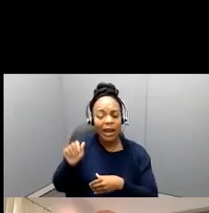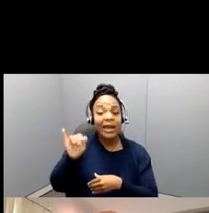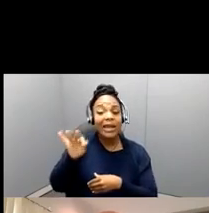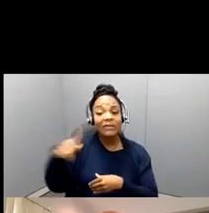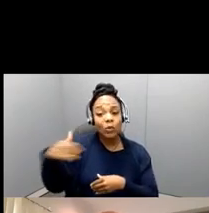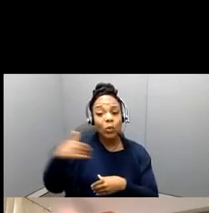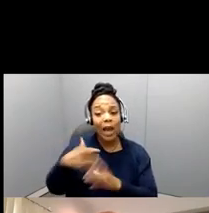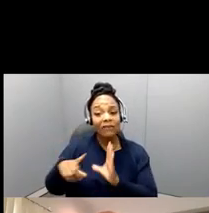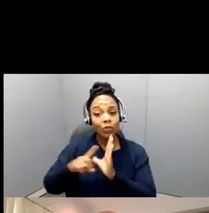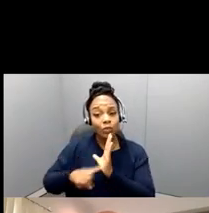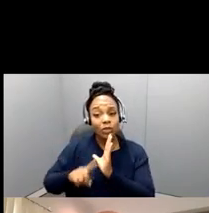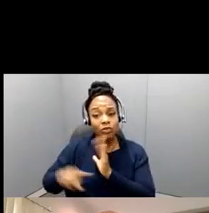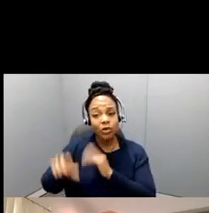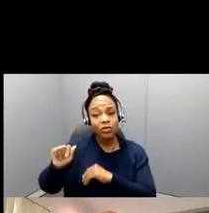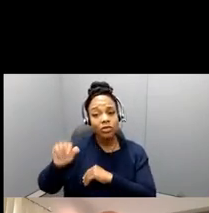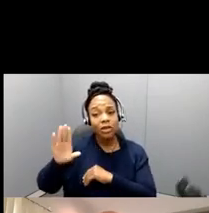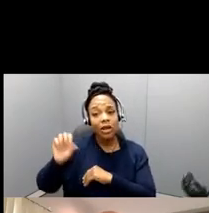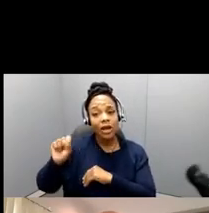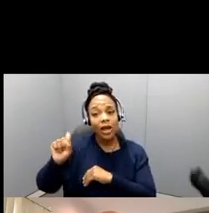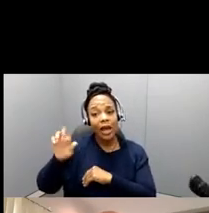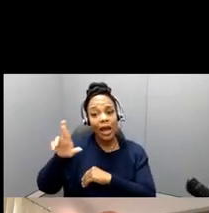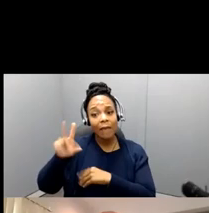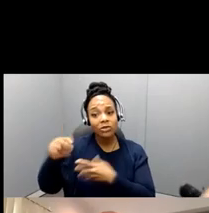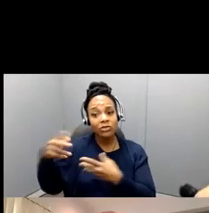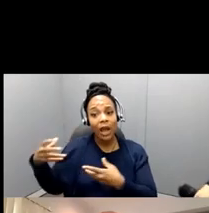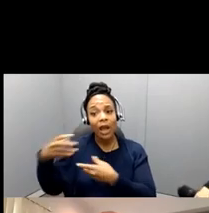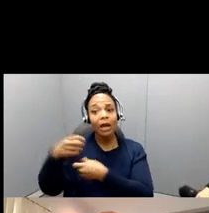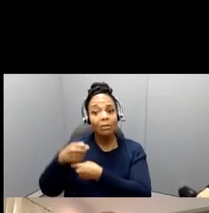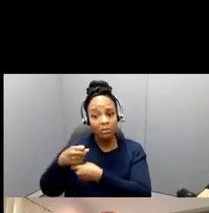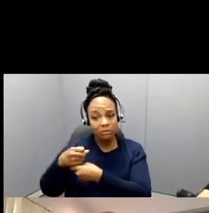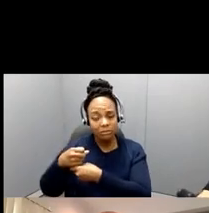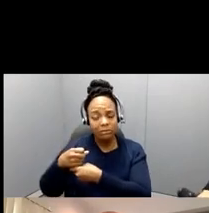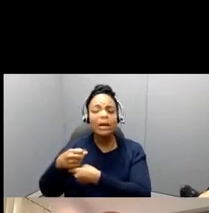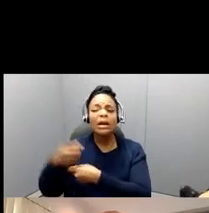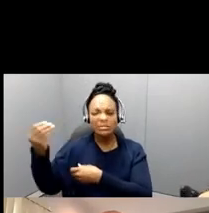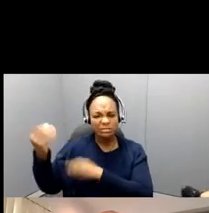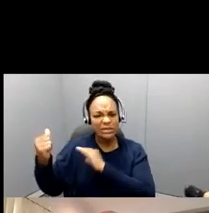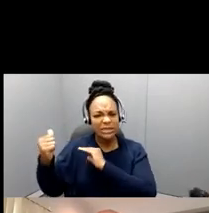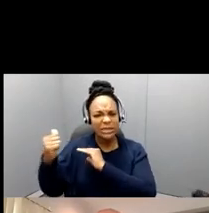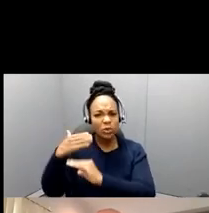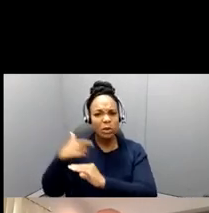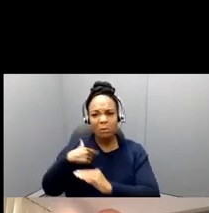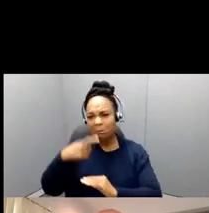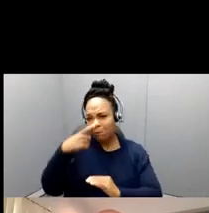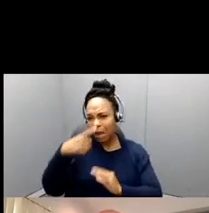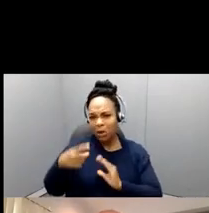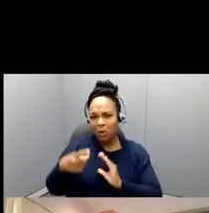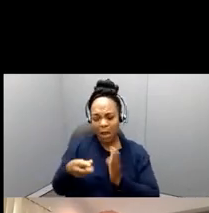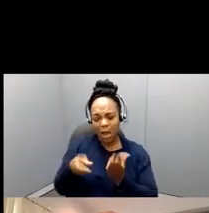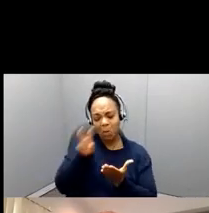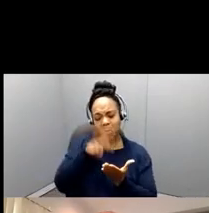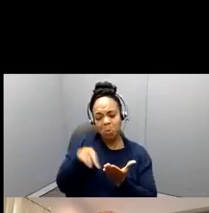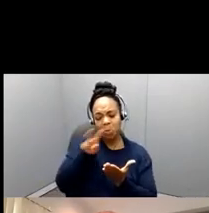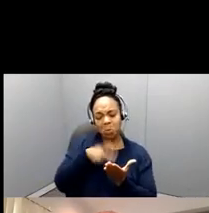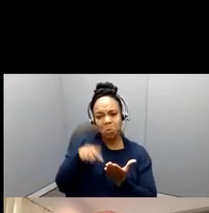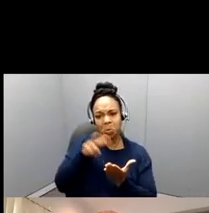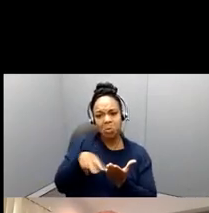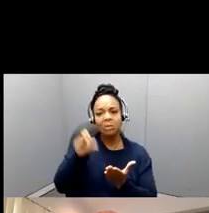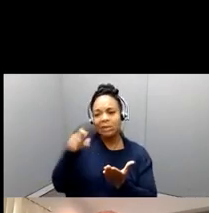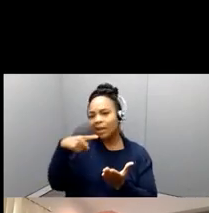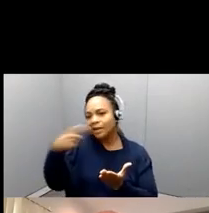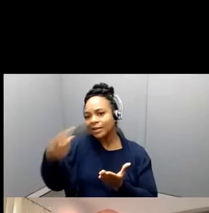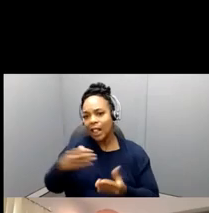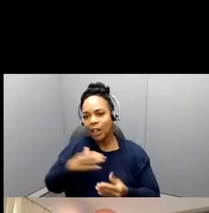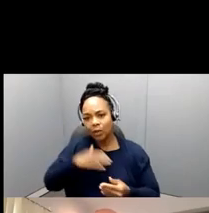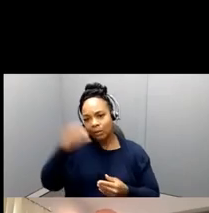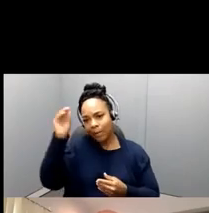will, we can review that, and, and, and to give our actual opinion, is this education research? Basically, knowing who in